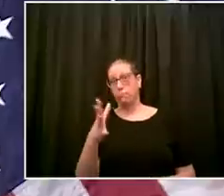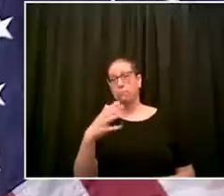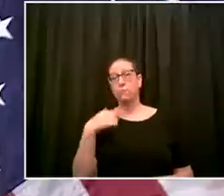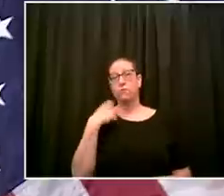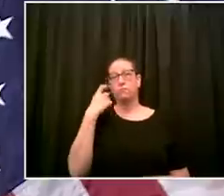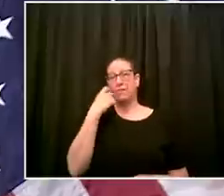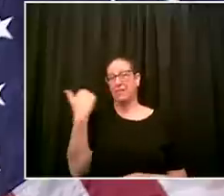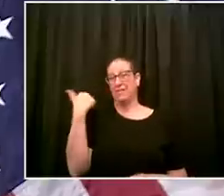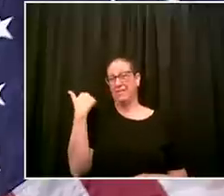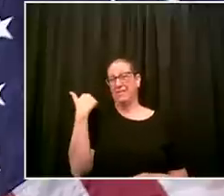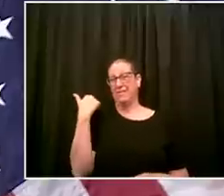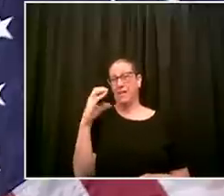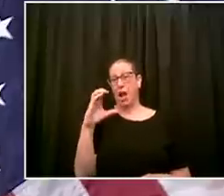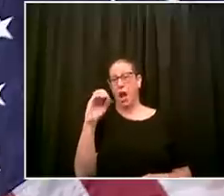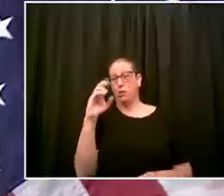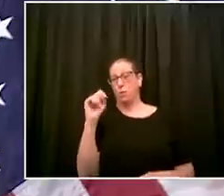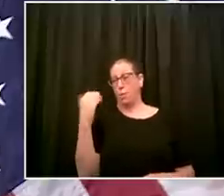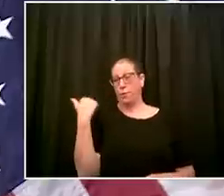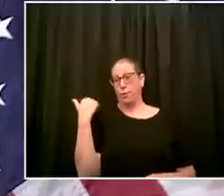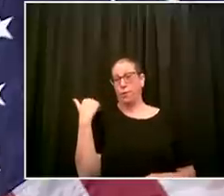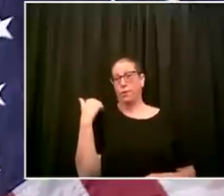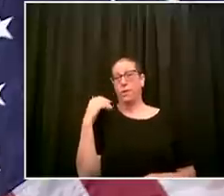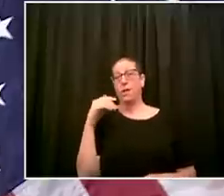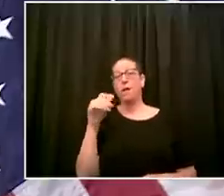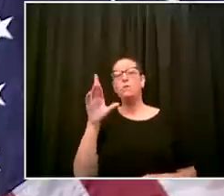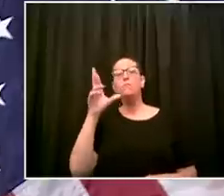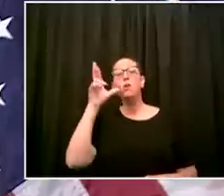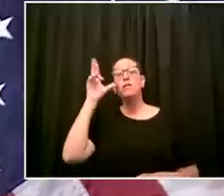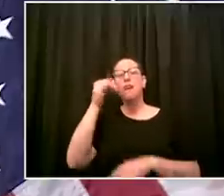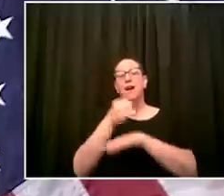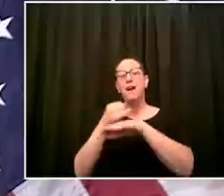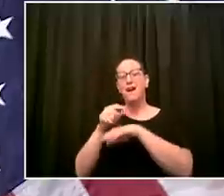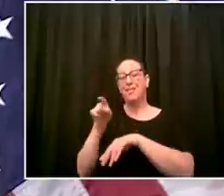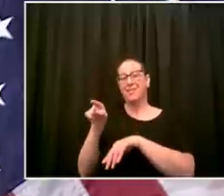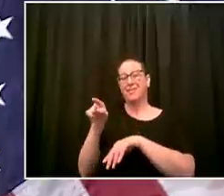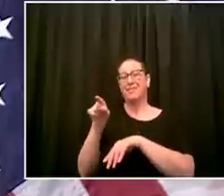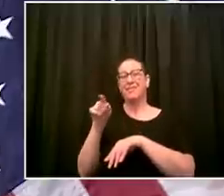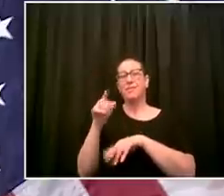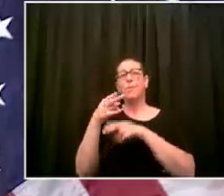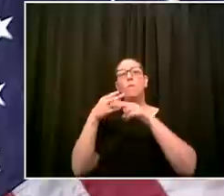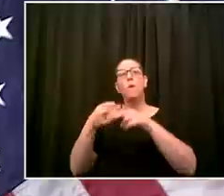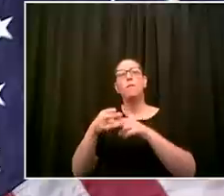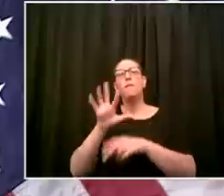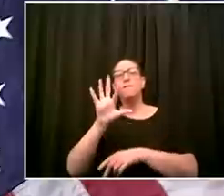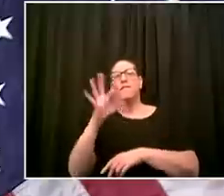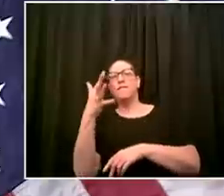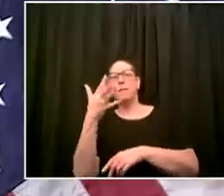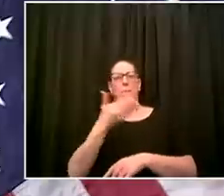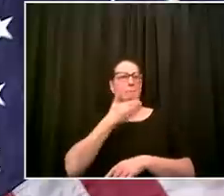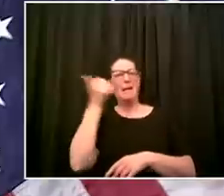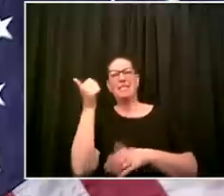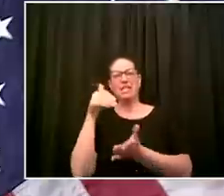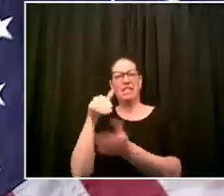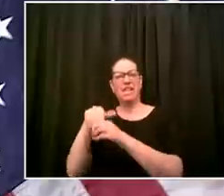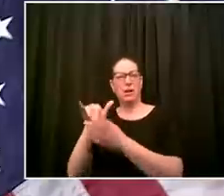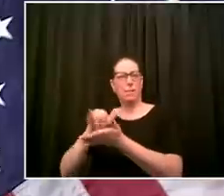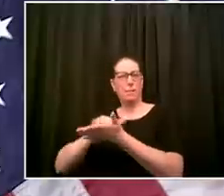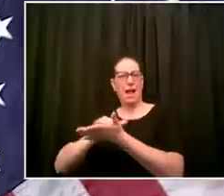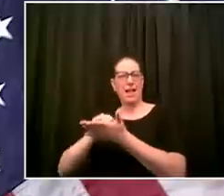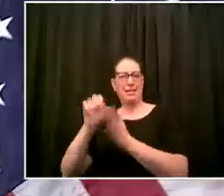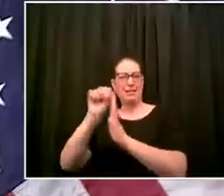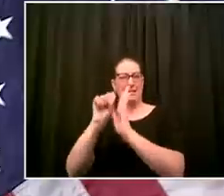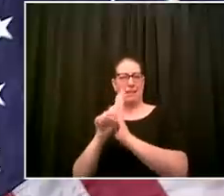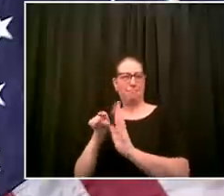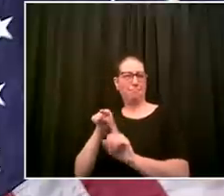uh senior nursing facility as the fifth best in new york state and the most recent state inspection was november and was